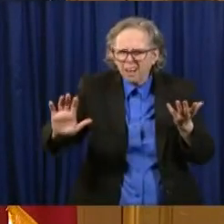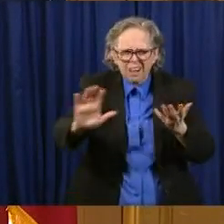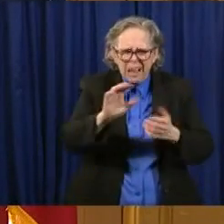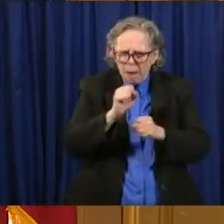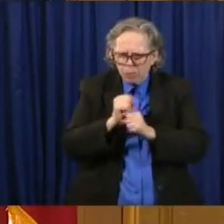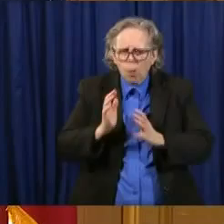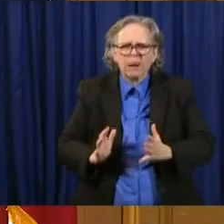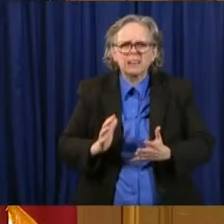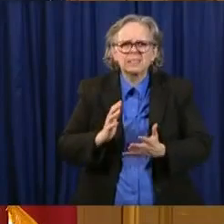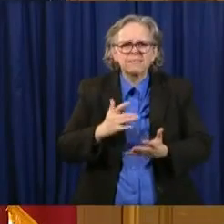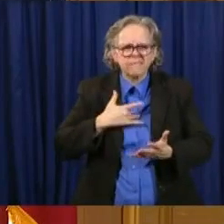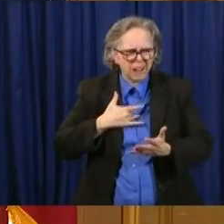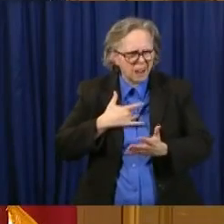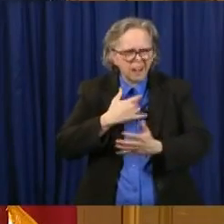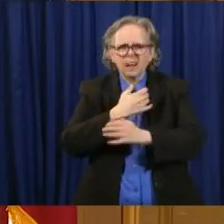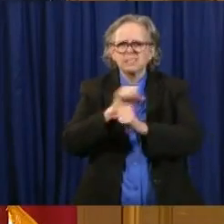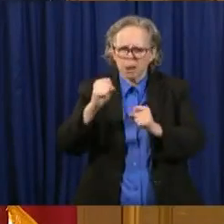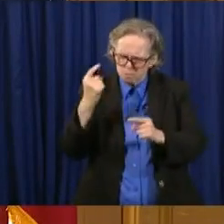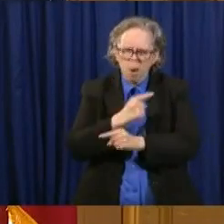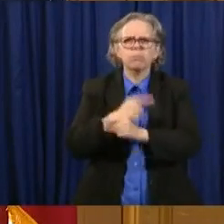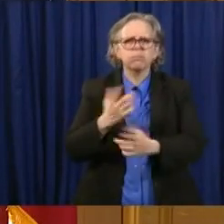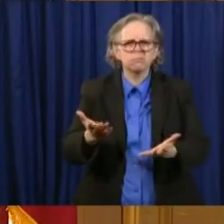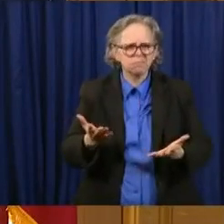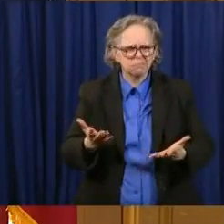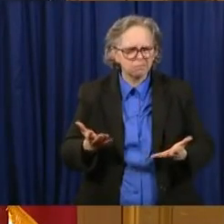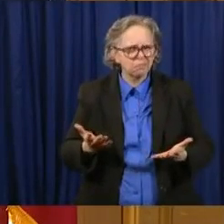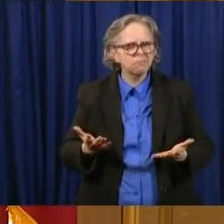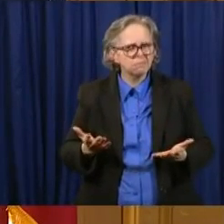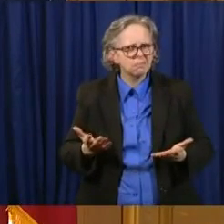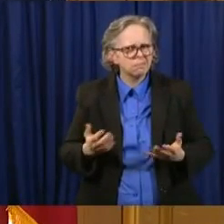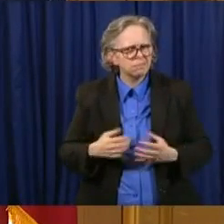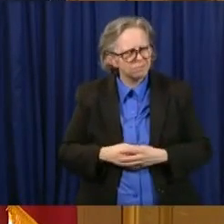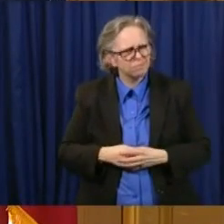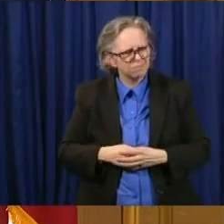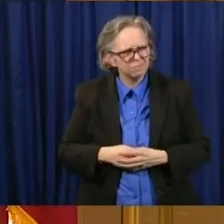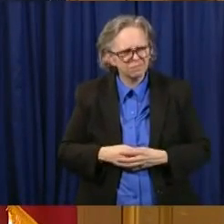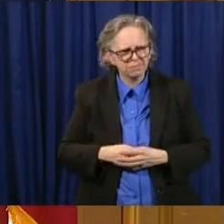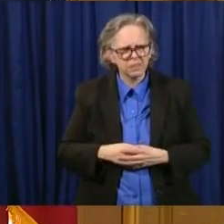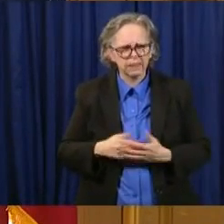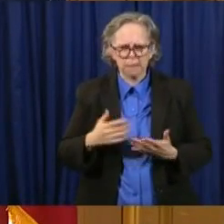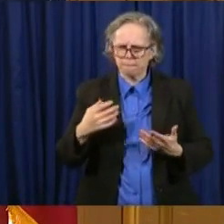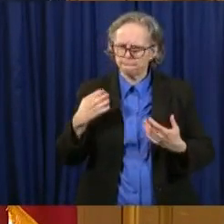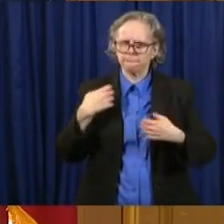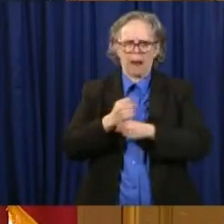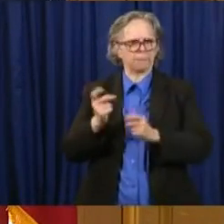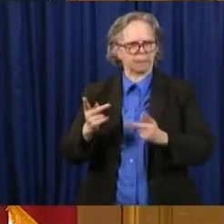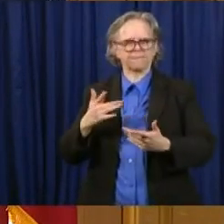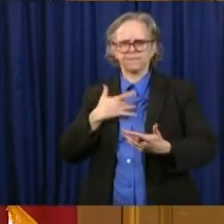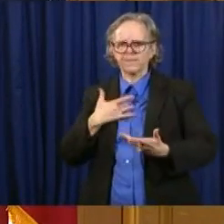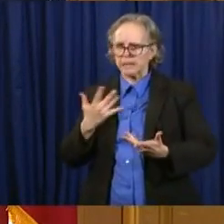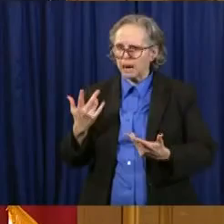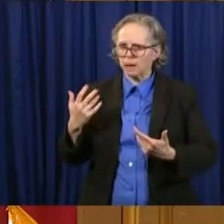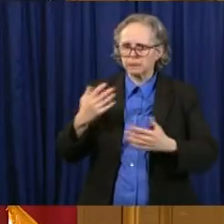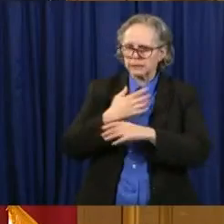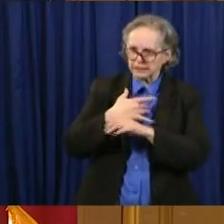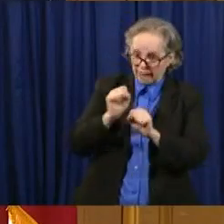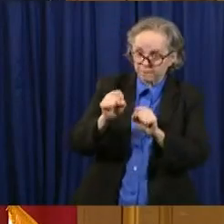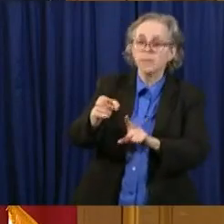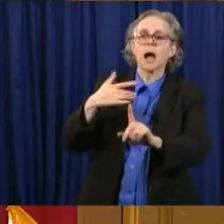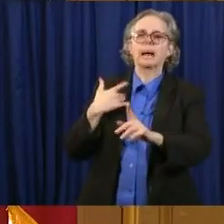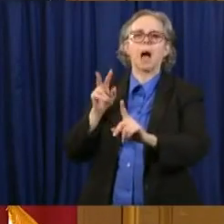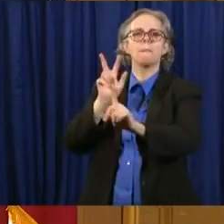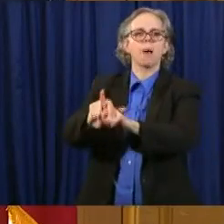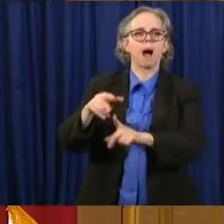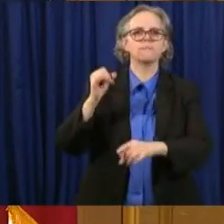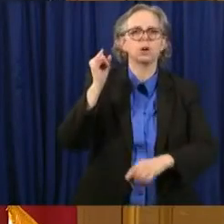it to make sure they can attract employees to work there. And, and look, the vast majority of the businesses I've talked to, they want to do